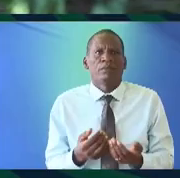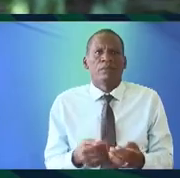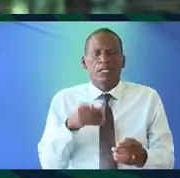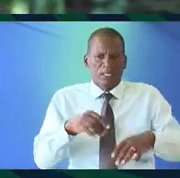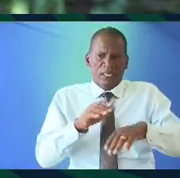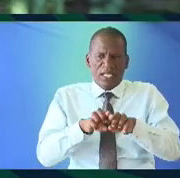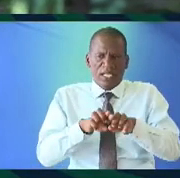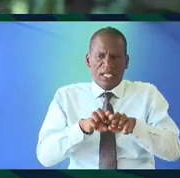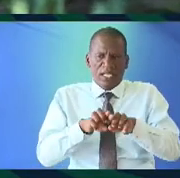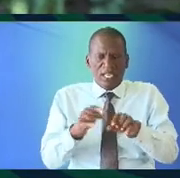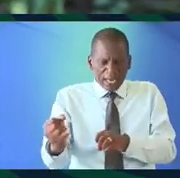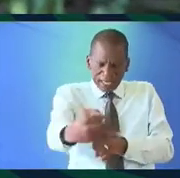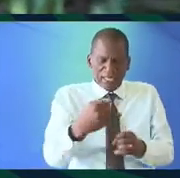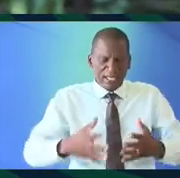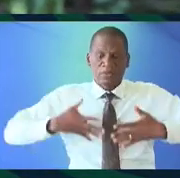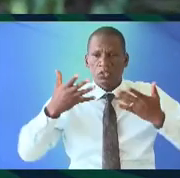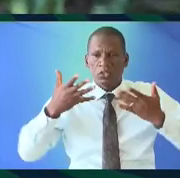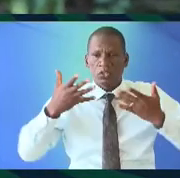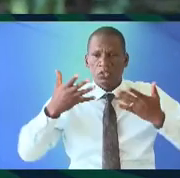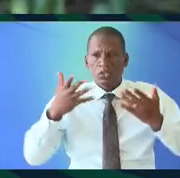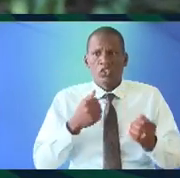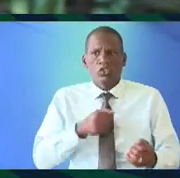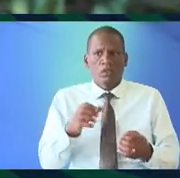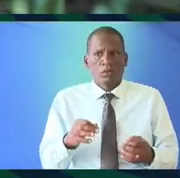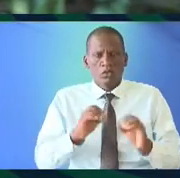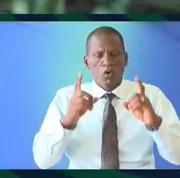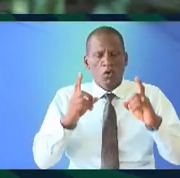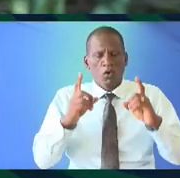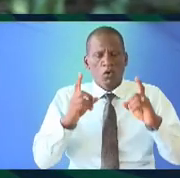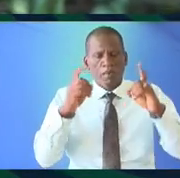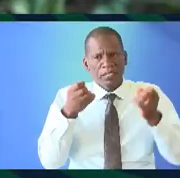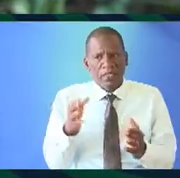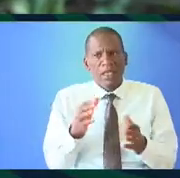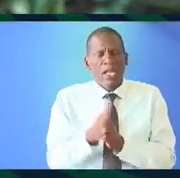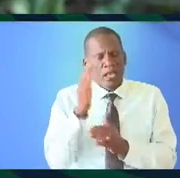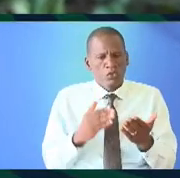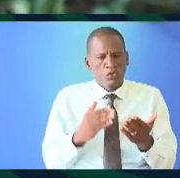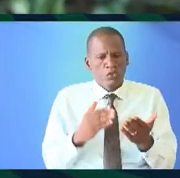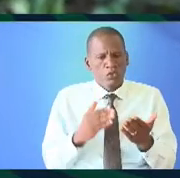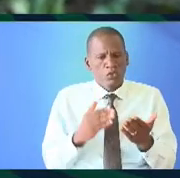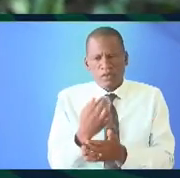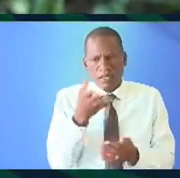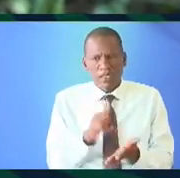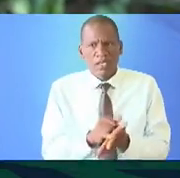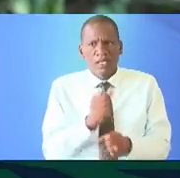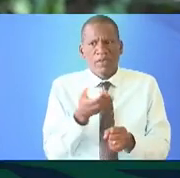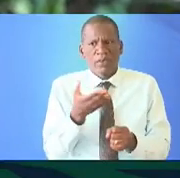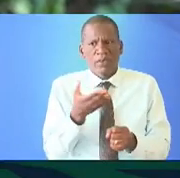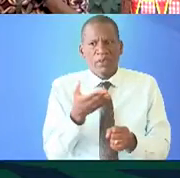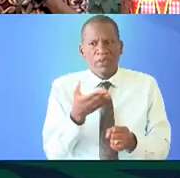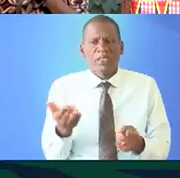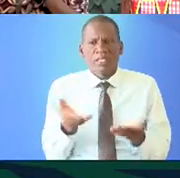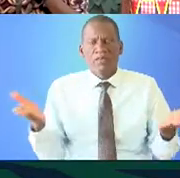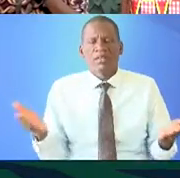it's a very kind of like artistic exploration and I really apologize that there are no images but I assure you the images are somewhere you're gonna have to make this more